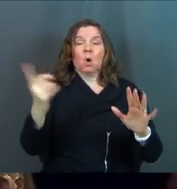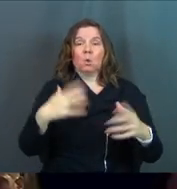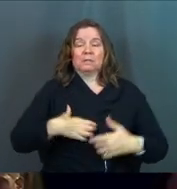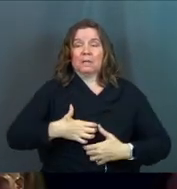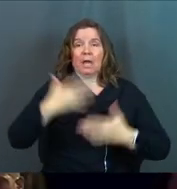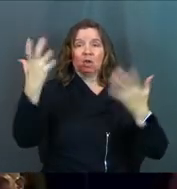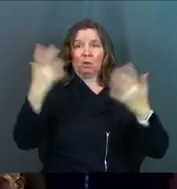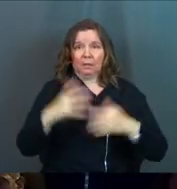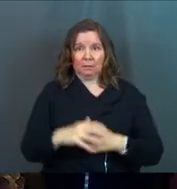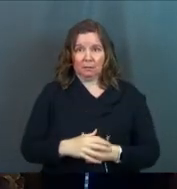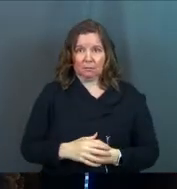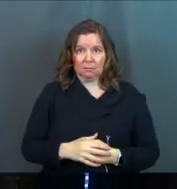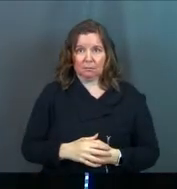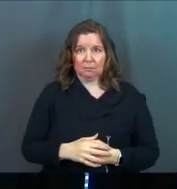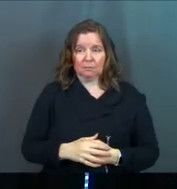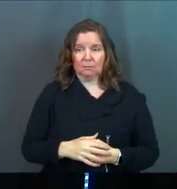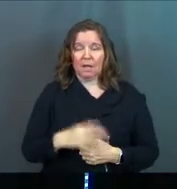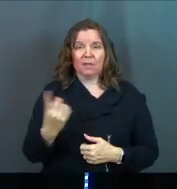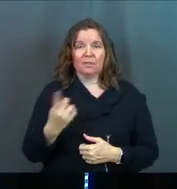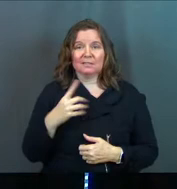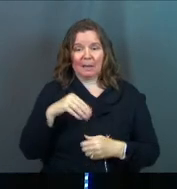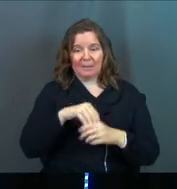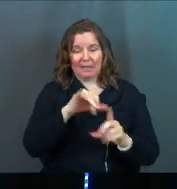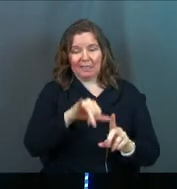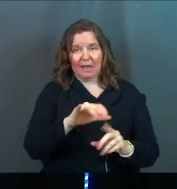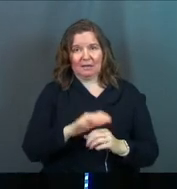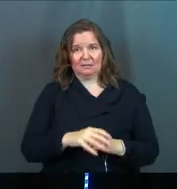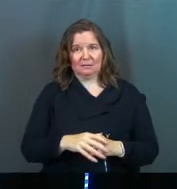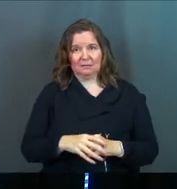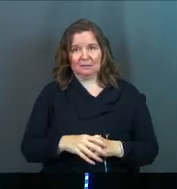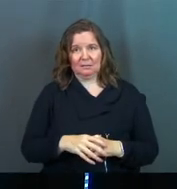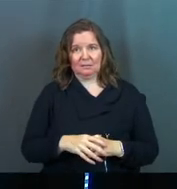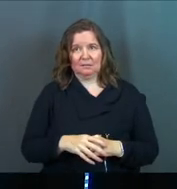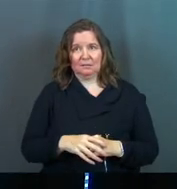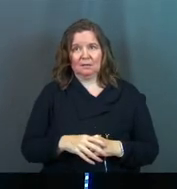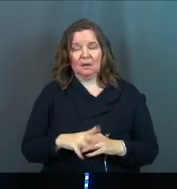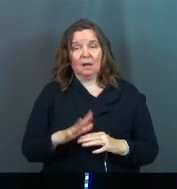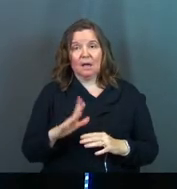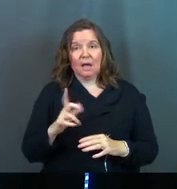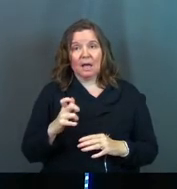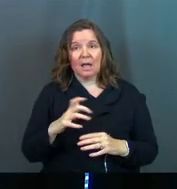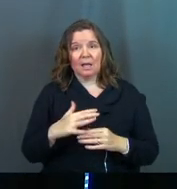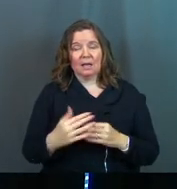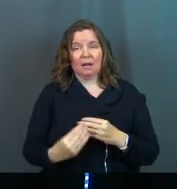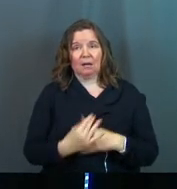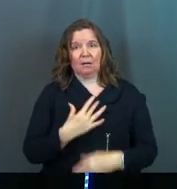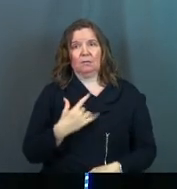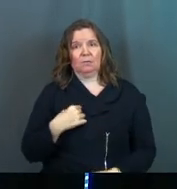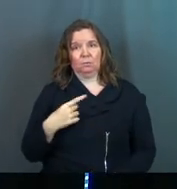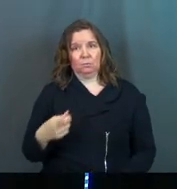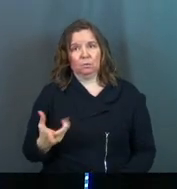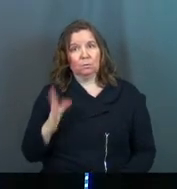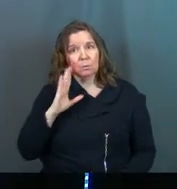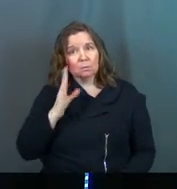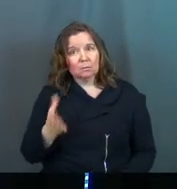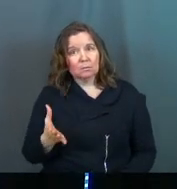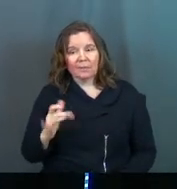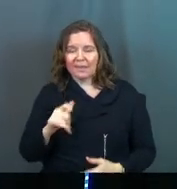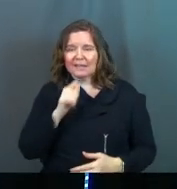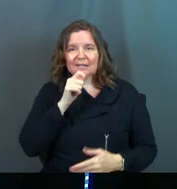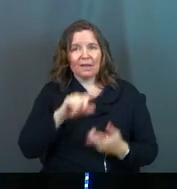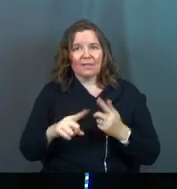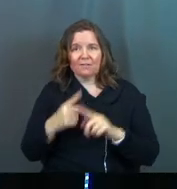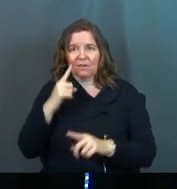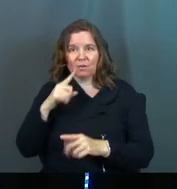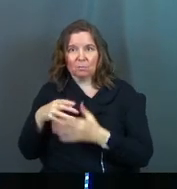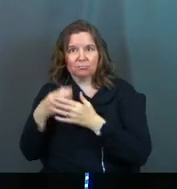always angry. And there's something in that. And they'll rub off on you. That's not